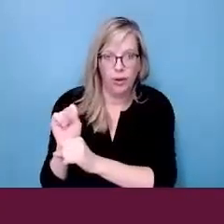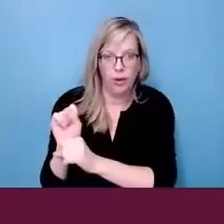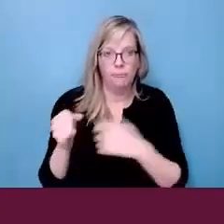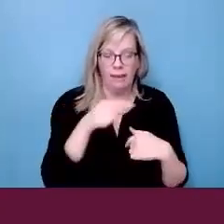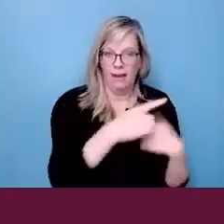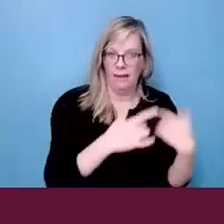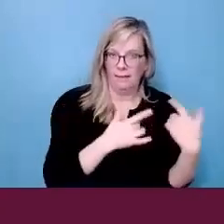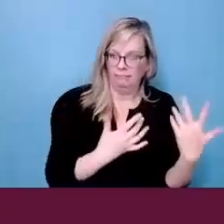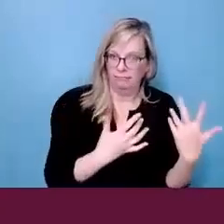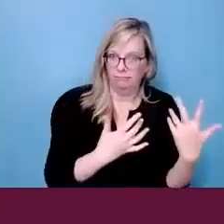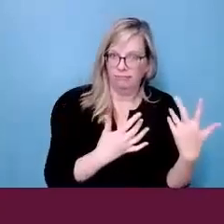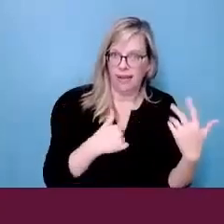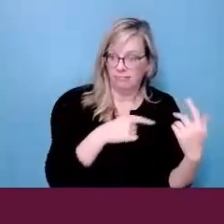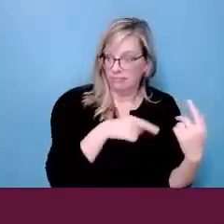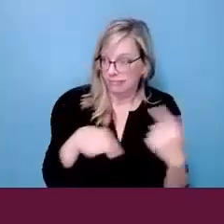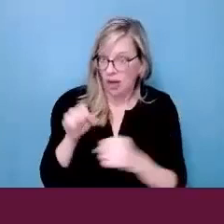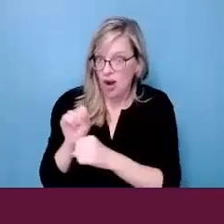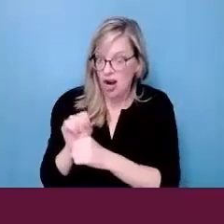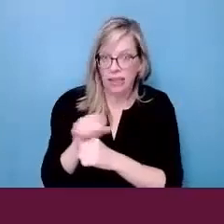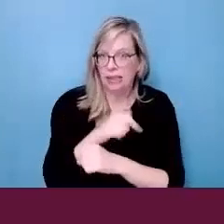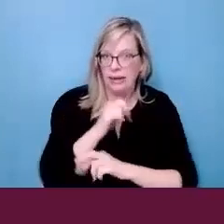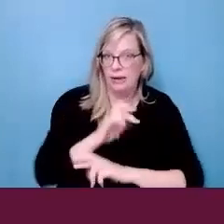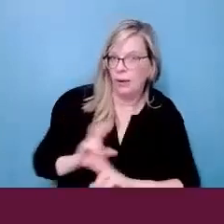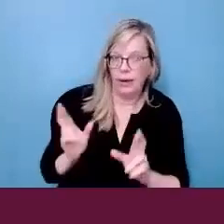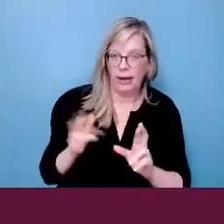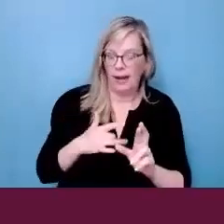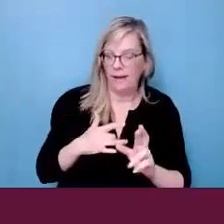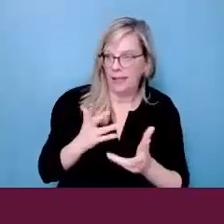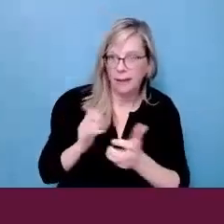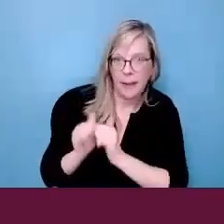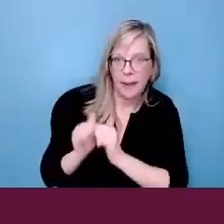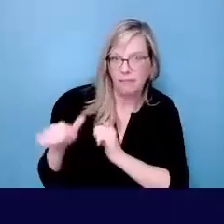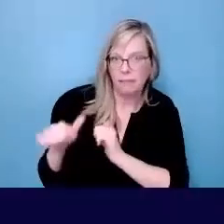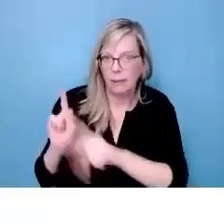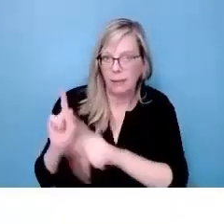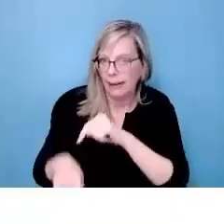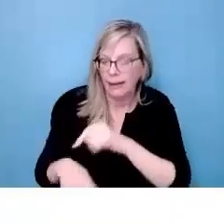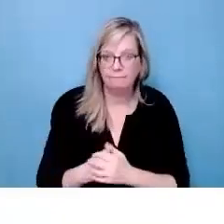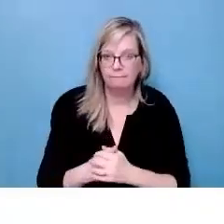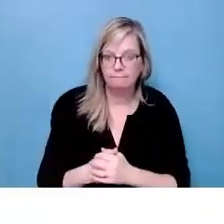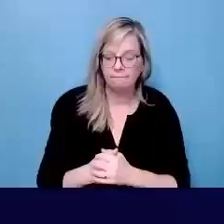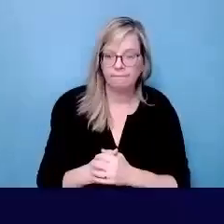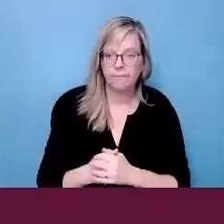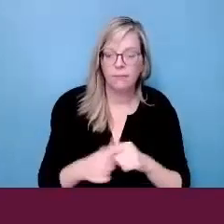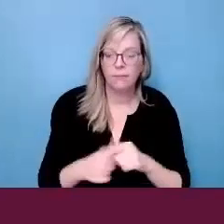work upon graduation and anticipate that they will not be competitive in the job market right off the bat.